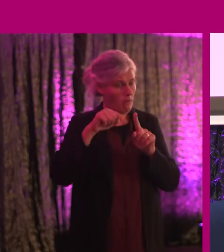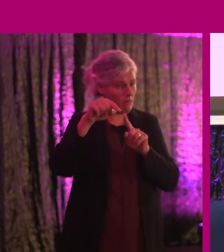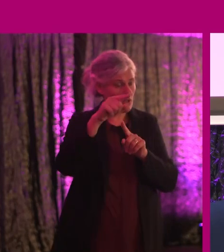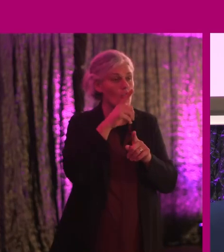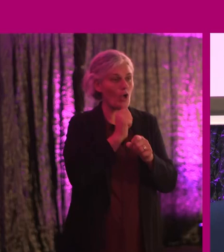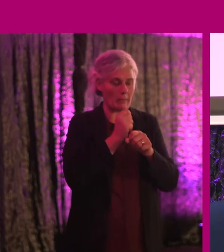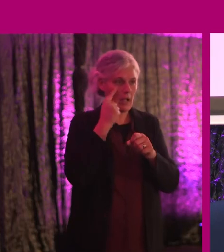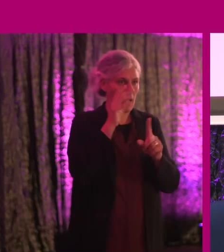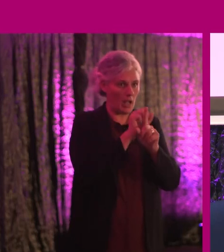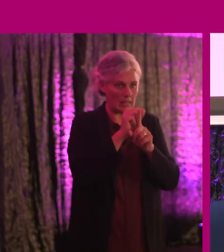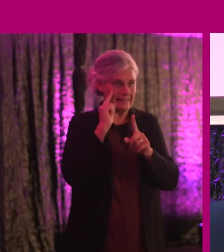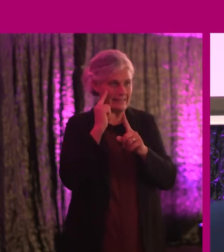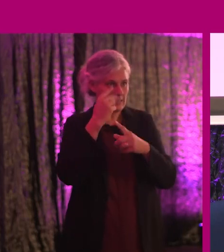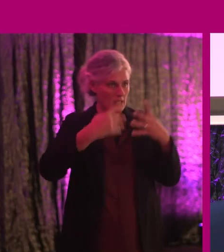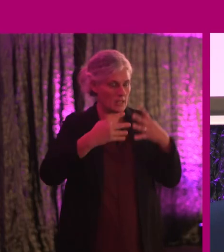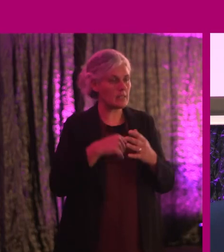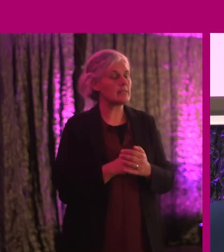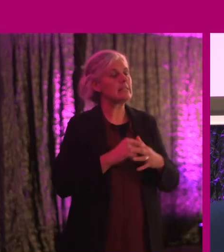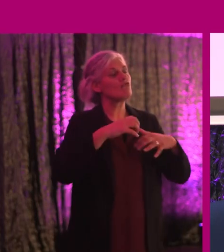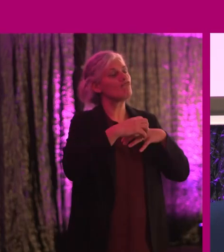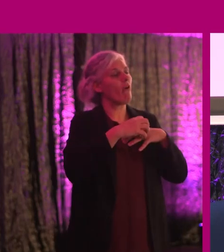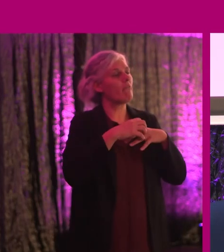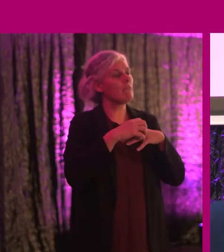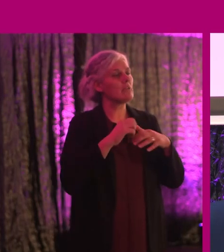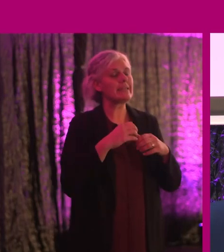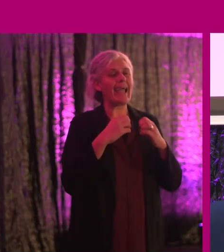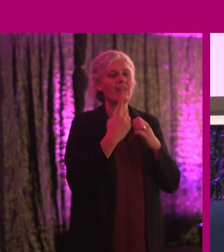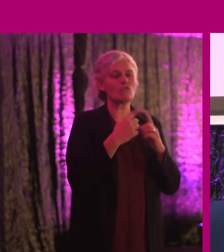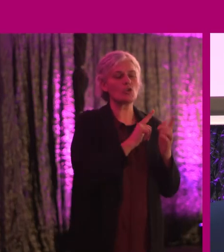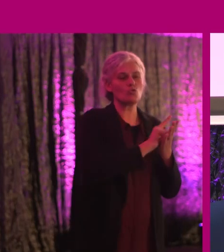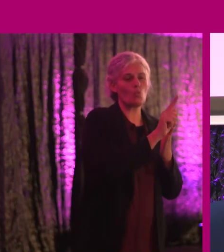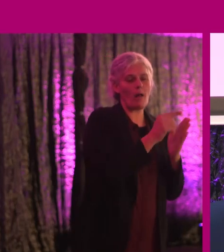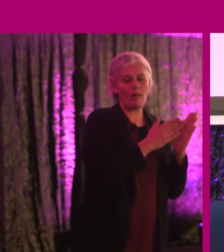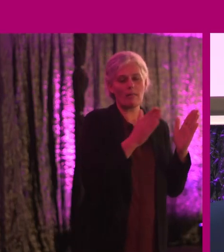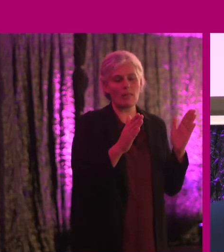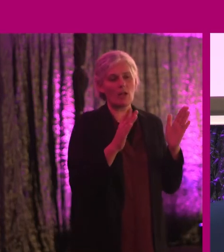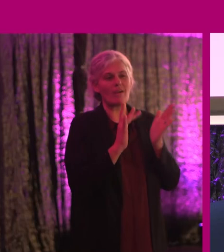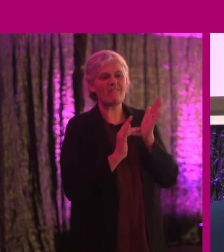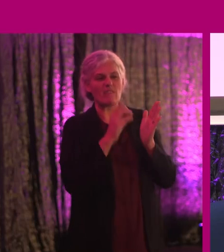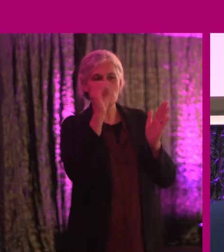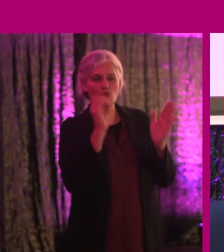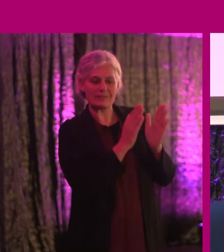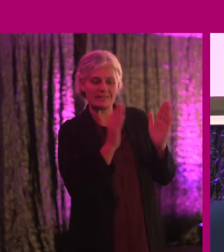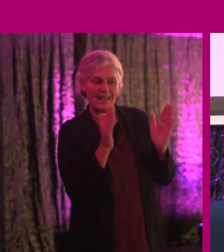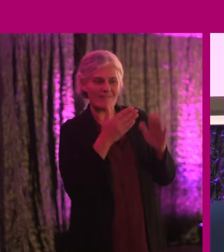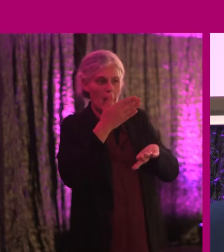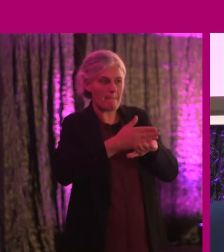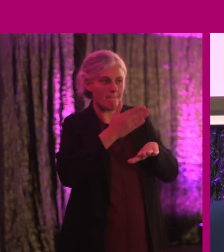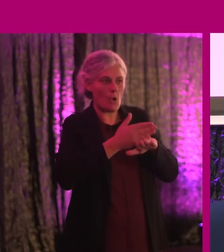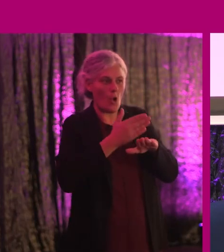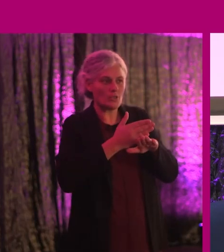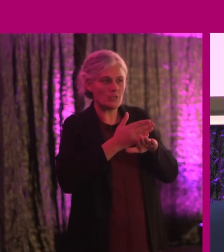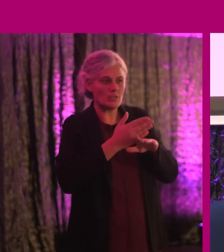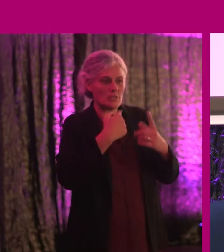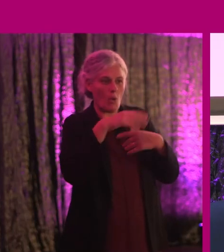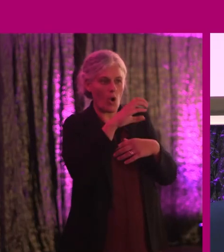we're starting to see this percolating. It is estimated that anything between 12 to 15% of the employees in our